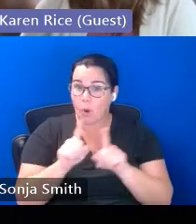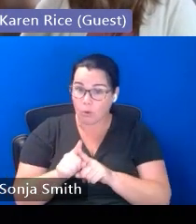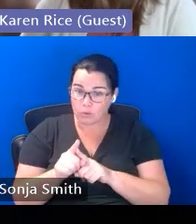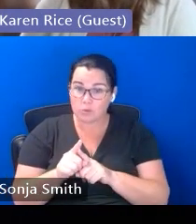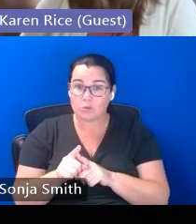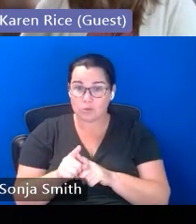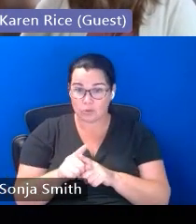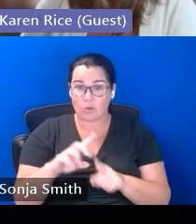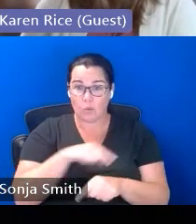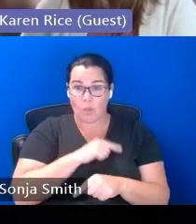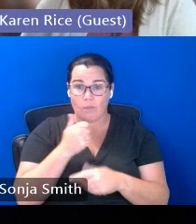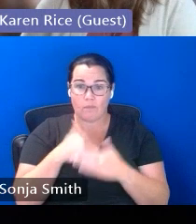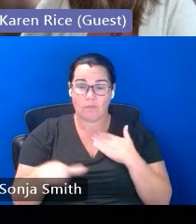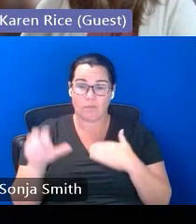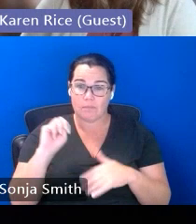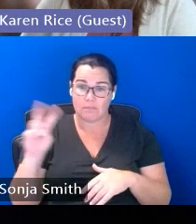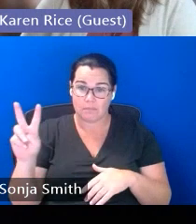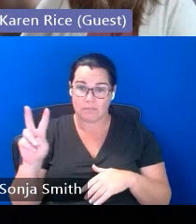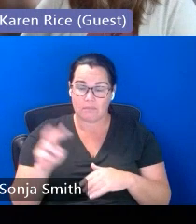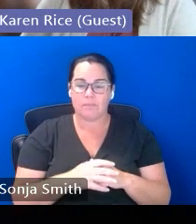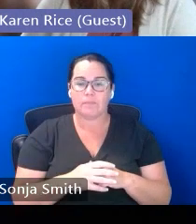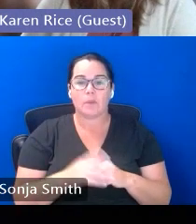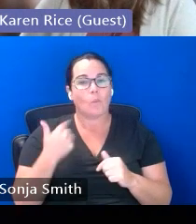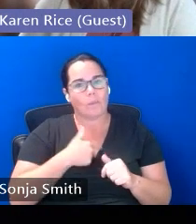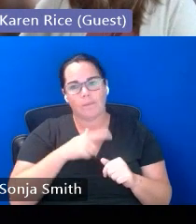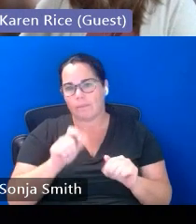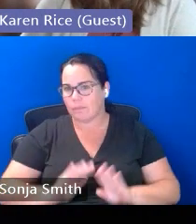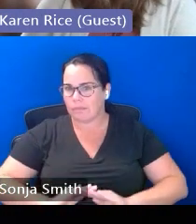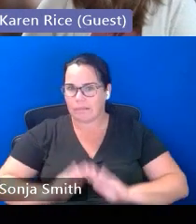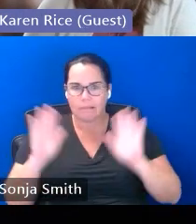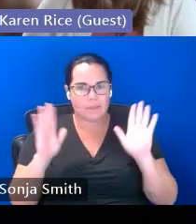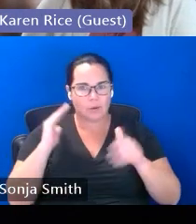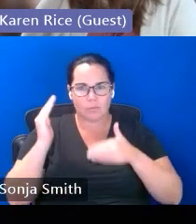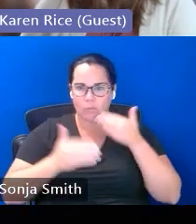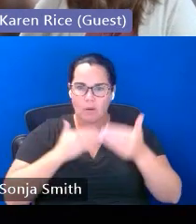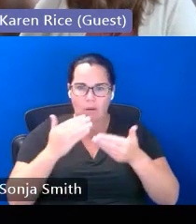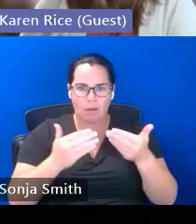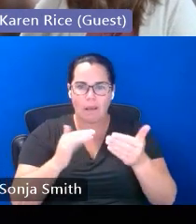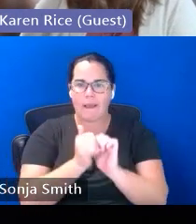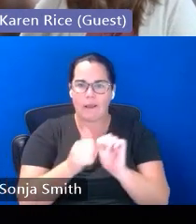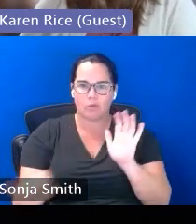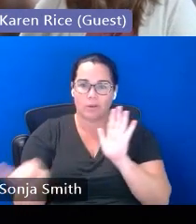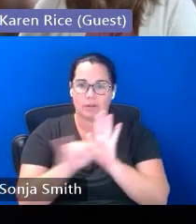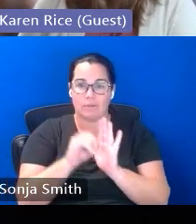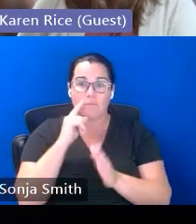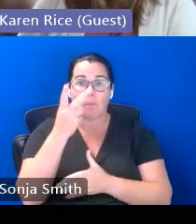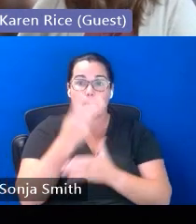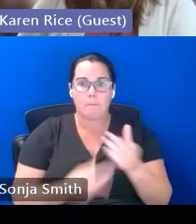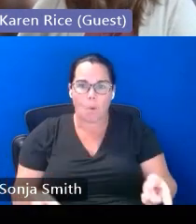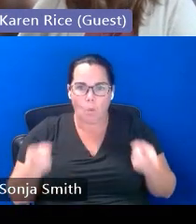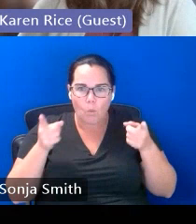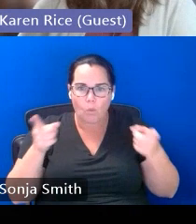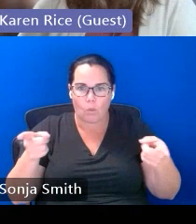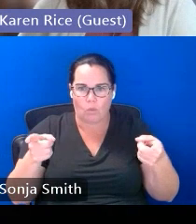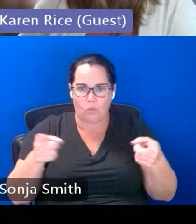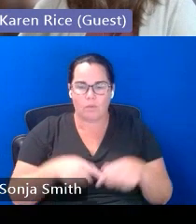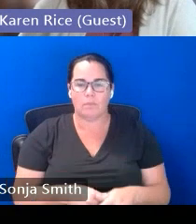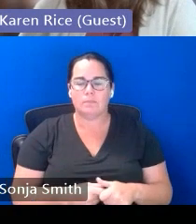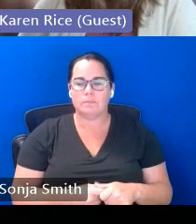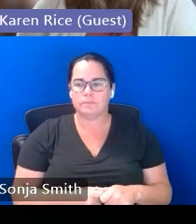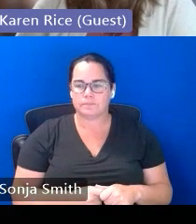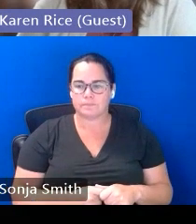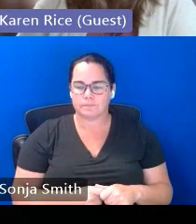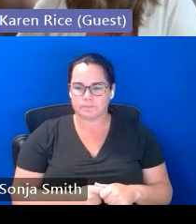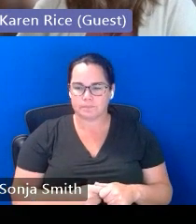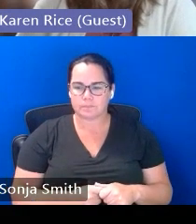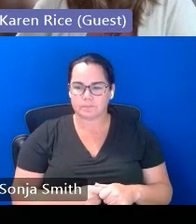-vento and so we want to make sure that there's a clear process for identifying them under both programs um so just